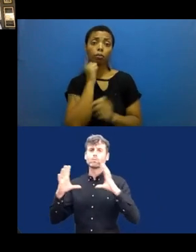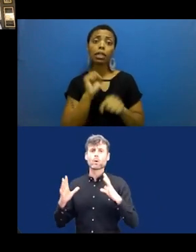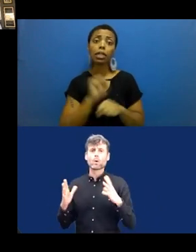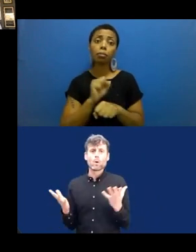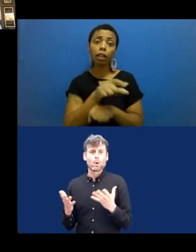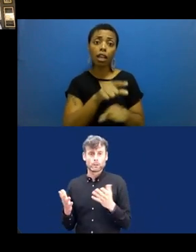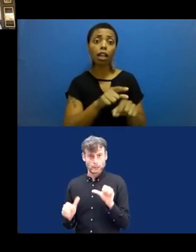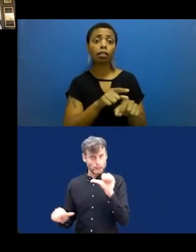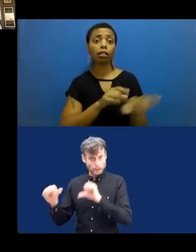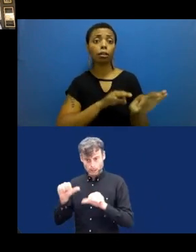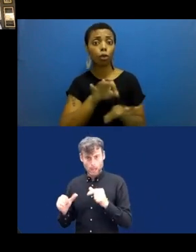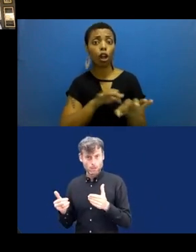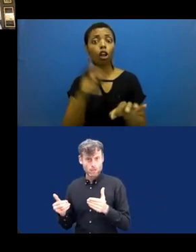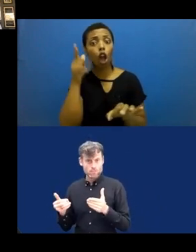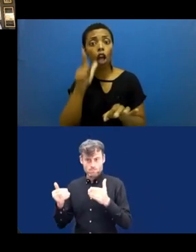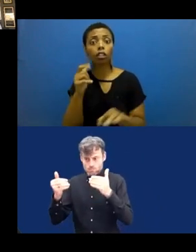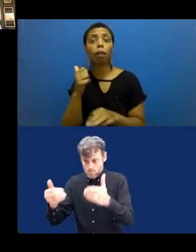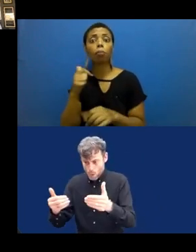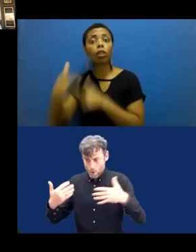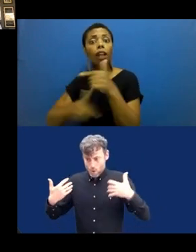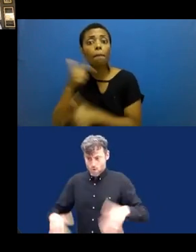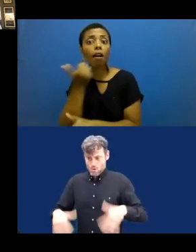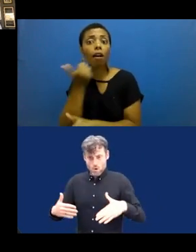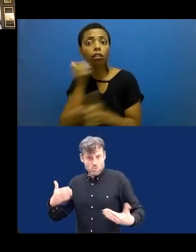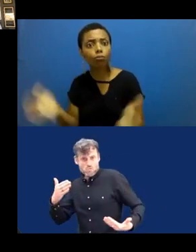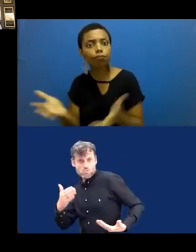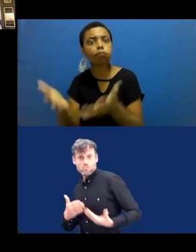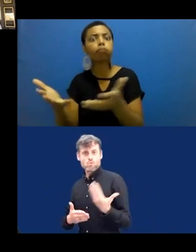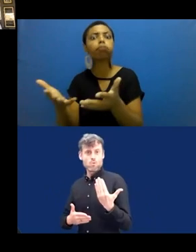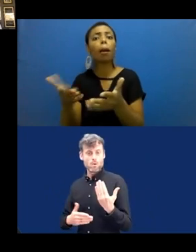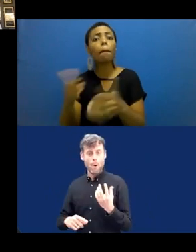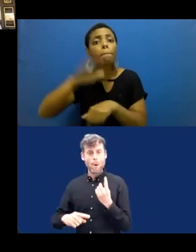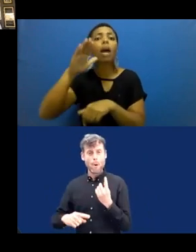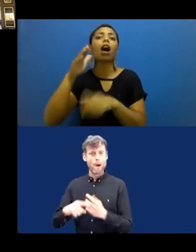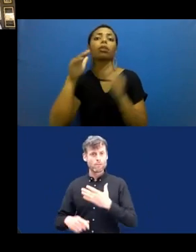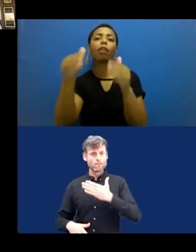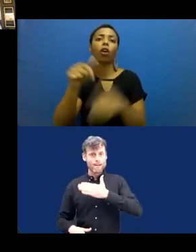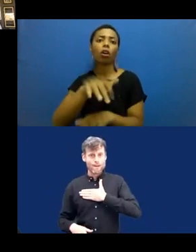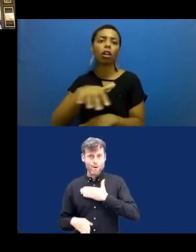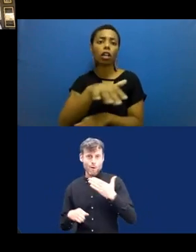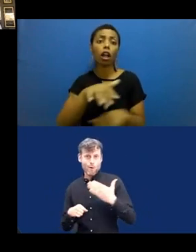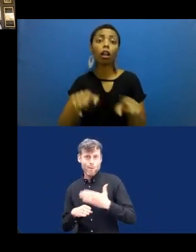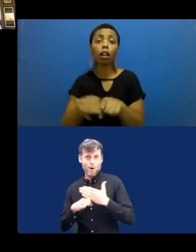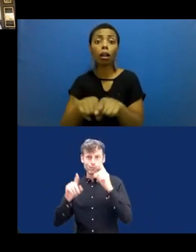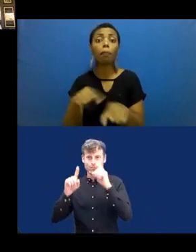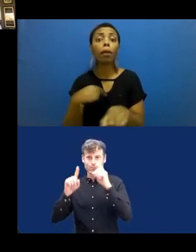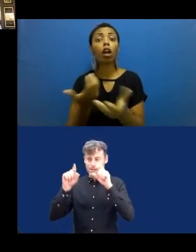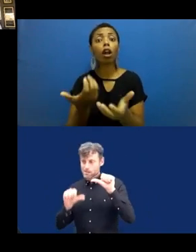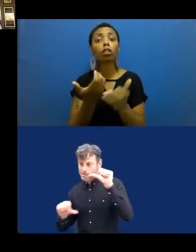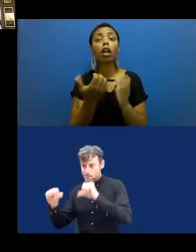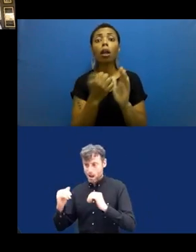forward and their own career too, probably. They want to mark the project result as a personal achievement.